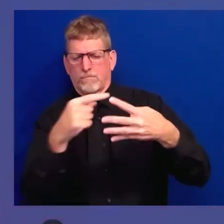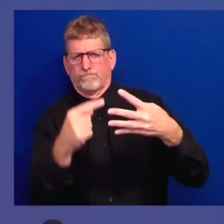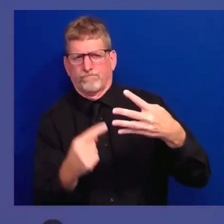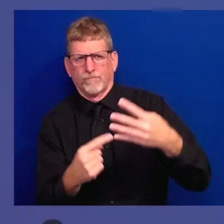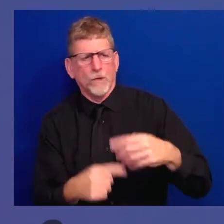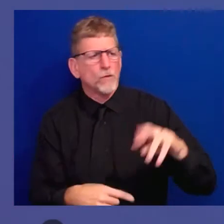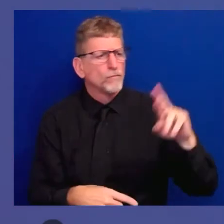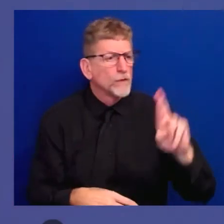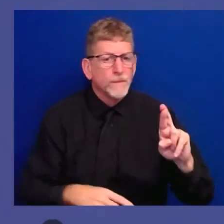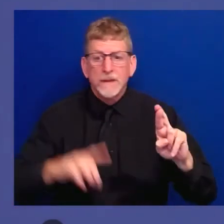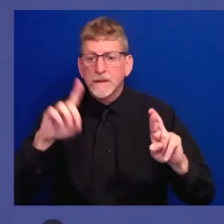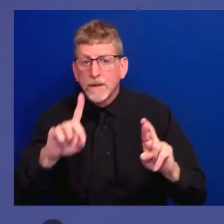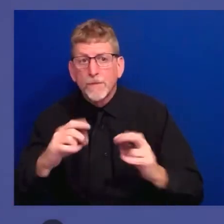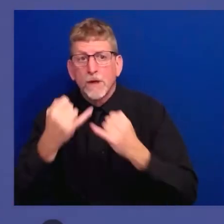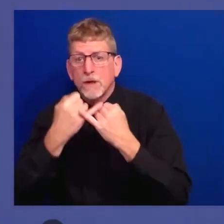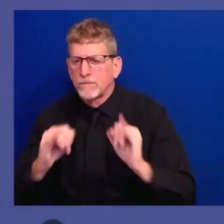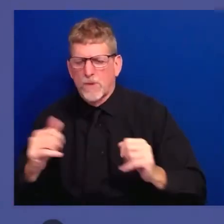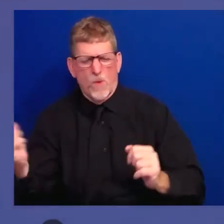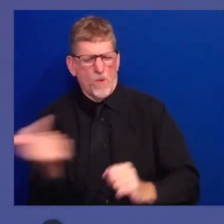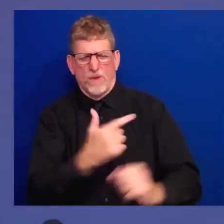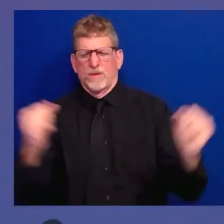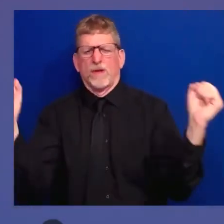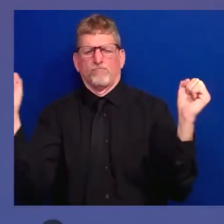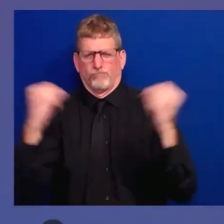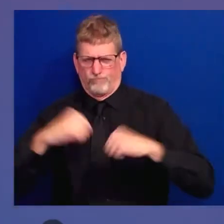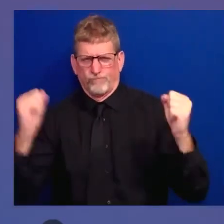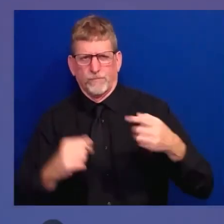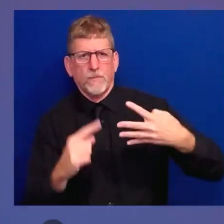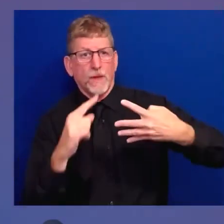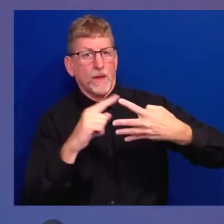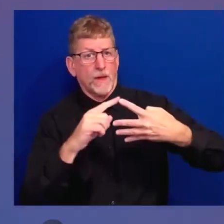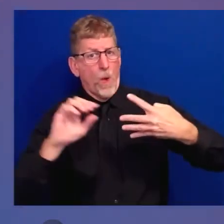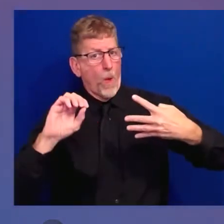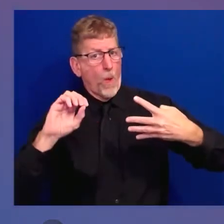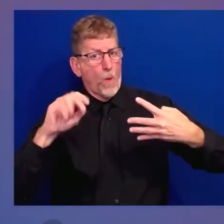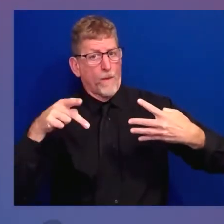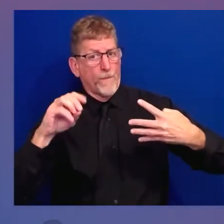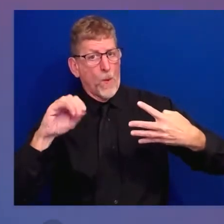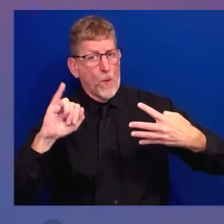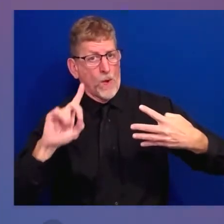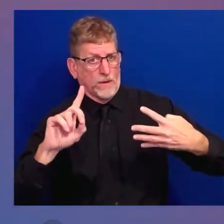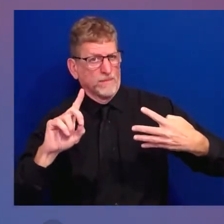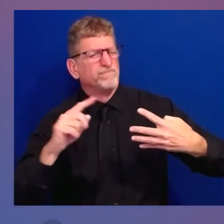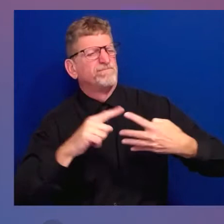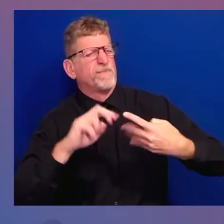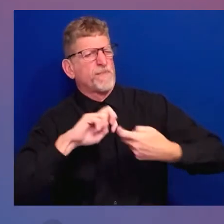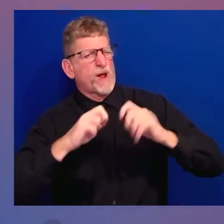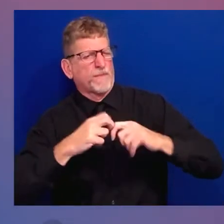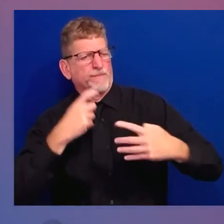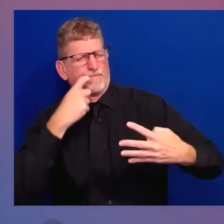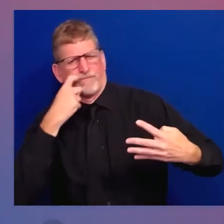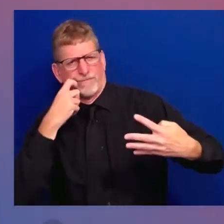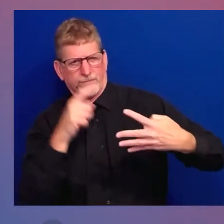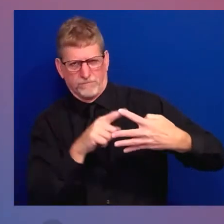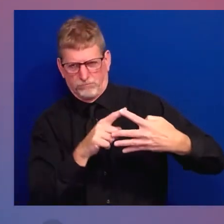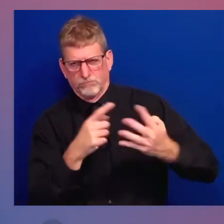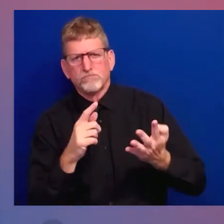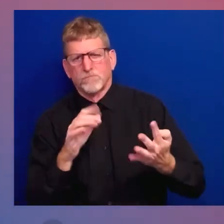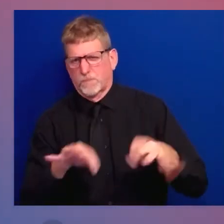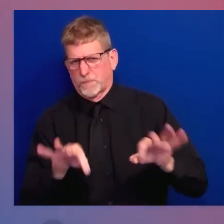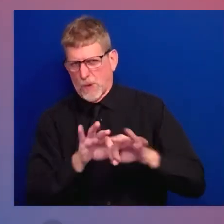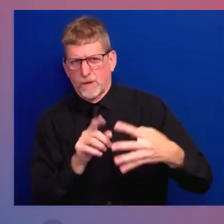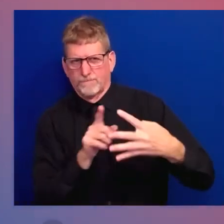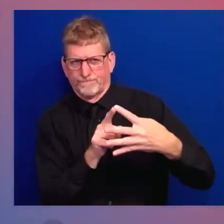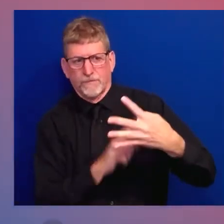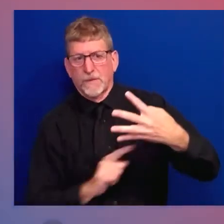the lives of so many people. Two, mental health for our children that are in the wake of all that's happened because of COVID and all